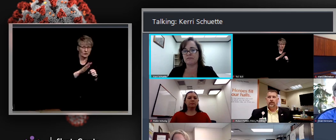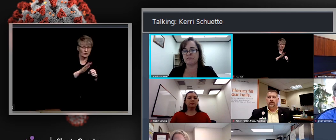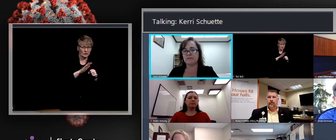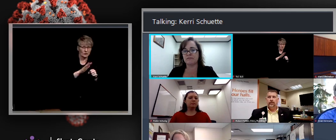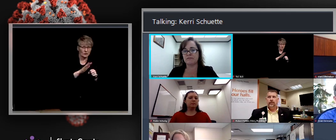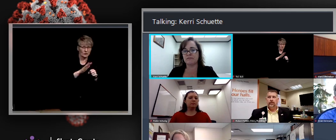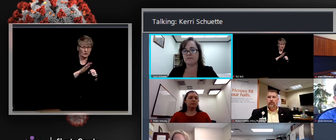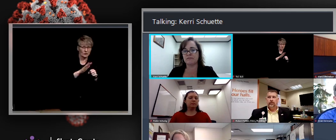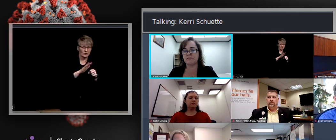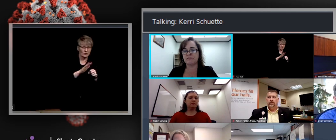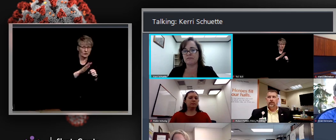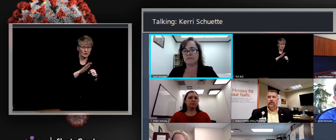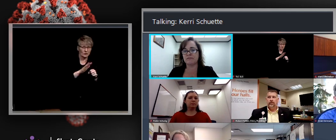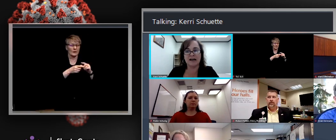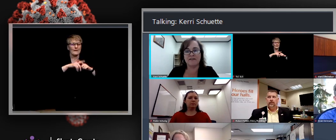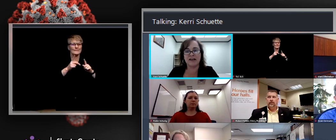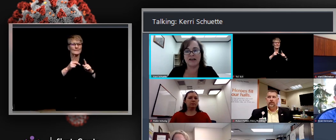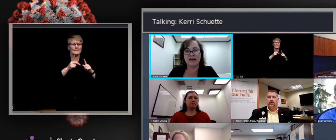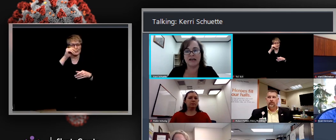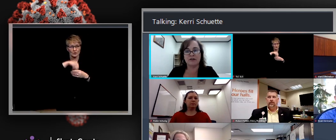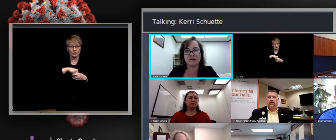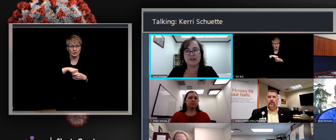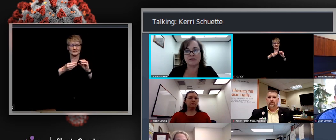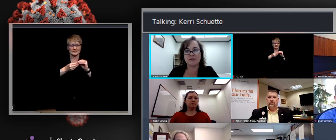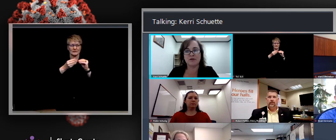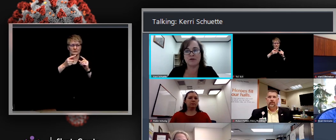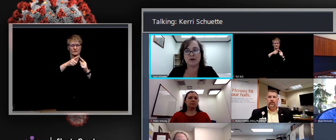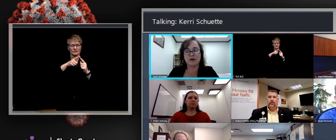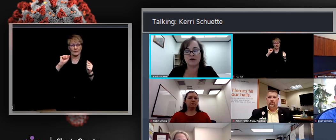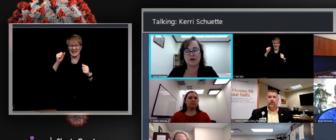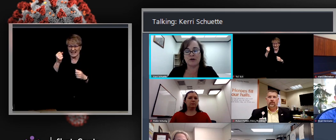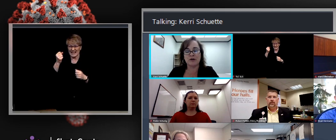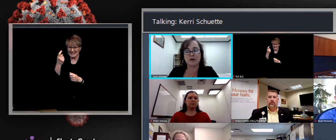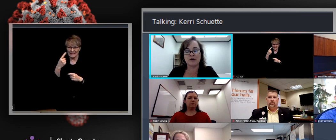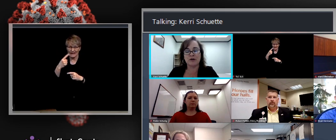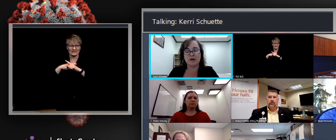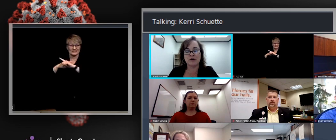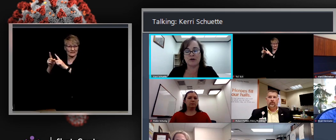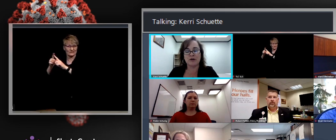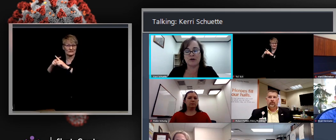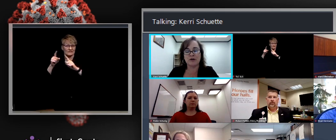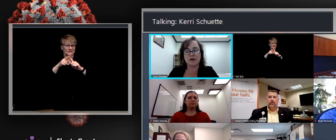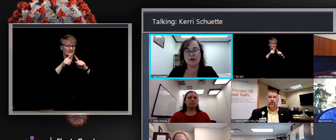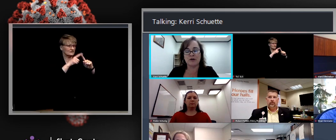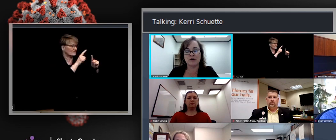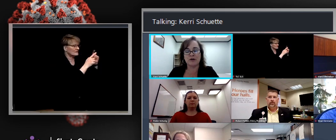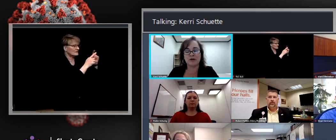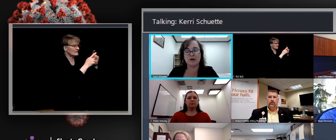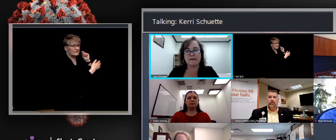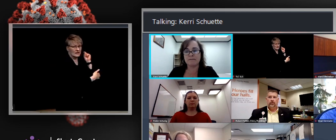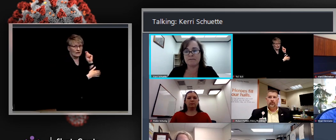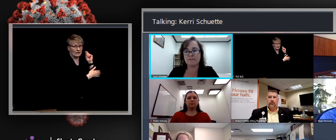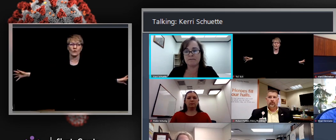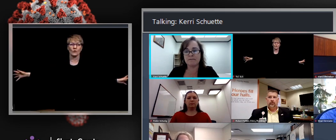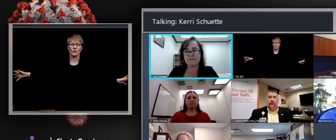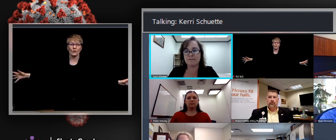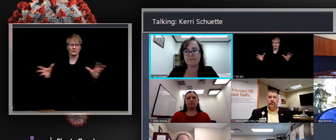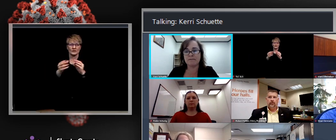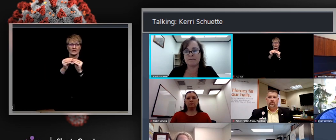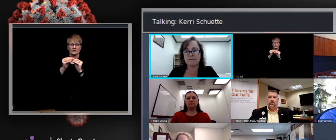All right. That's all I've got. Does anybody have any other questions before we adjourn for the day?